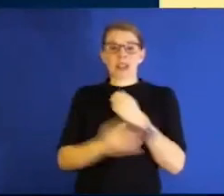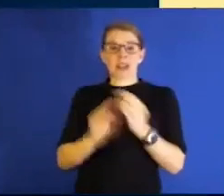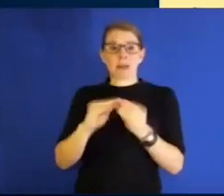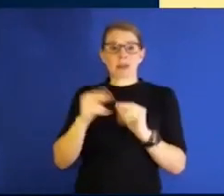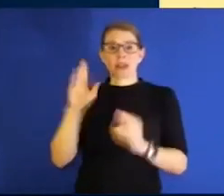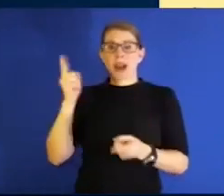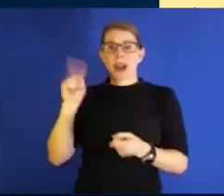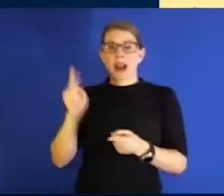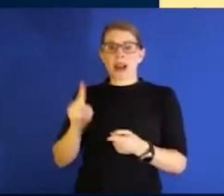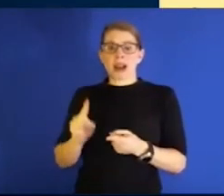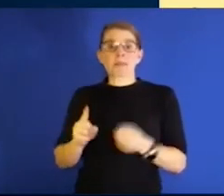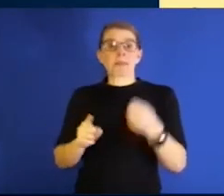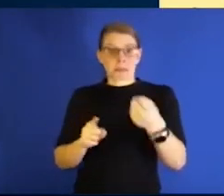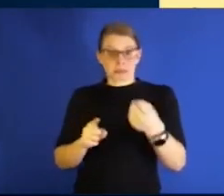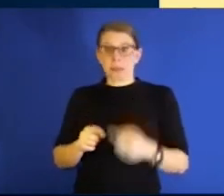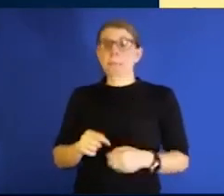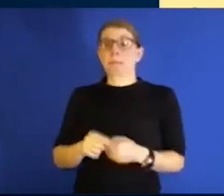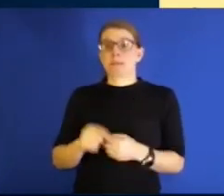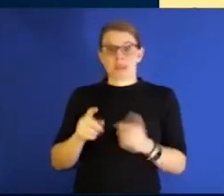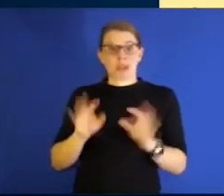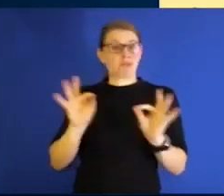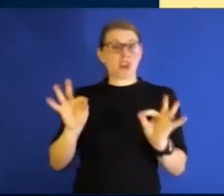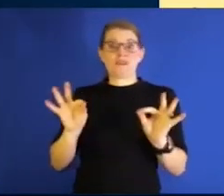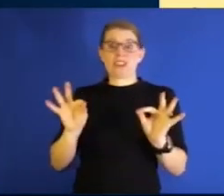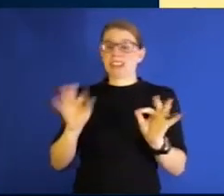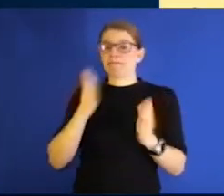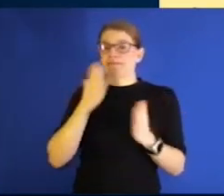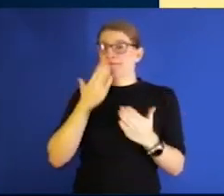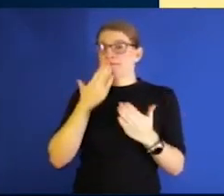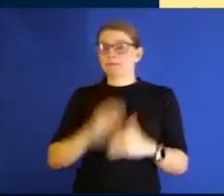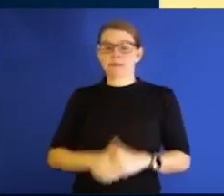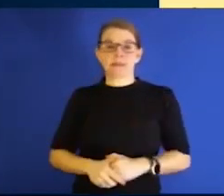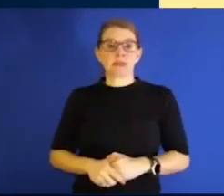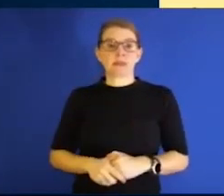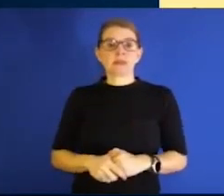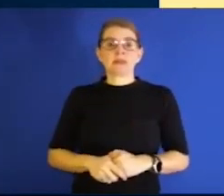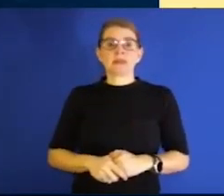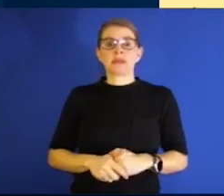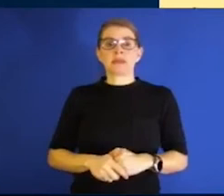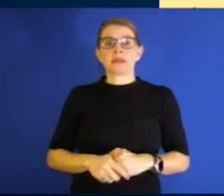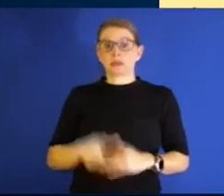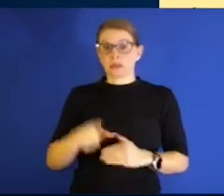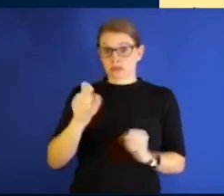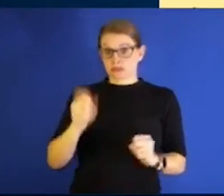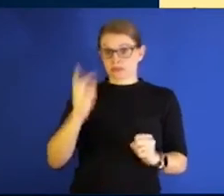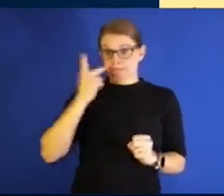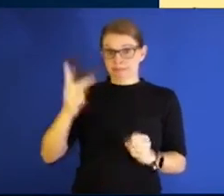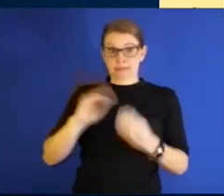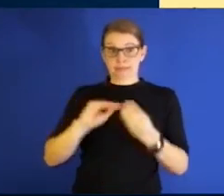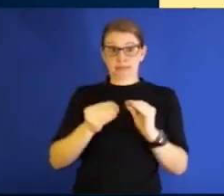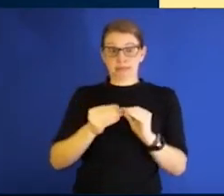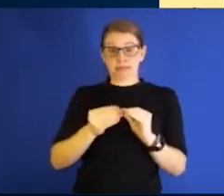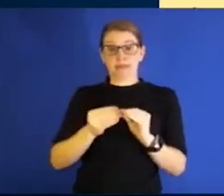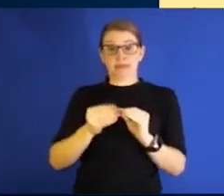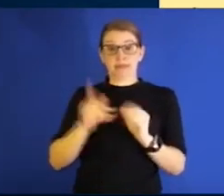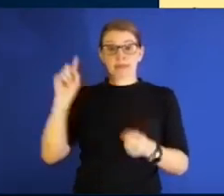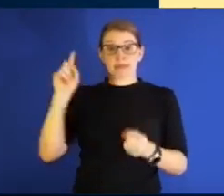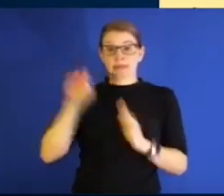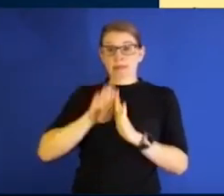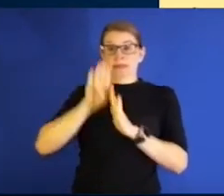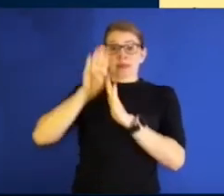There you go. You've got that. Perfect. Thanks, guys. Well done. But you can see that number is just now getting down to our peak